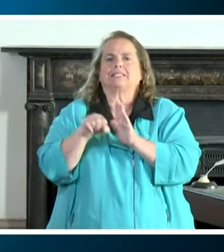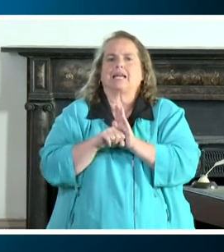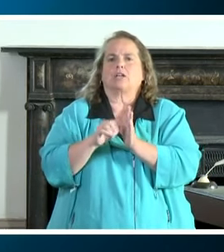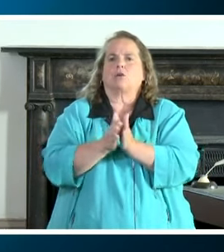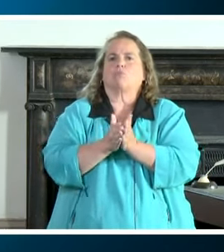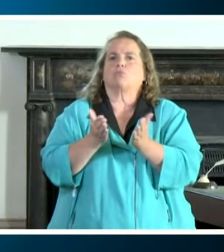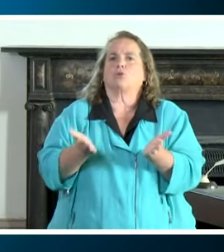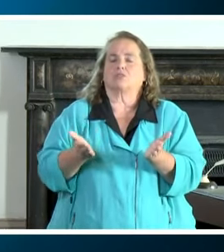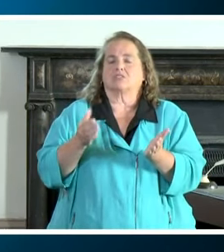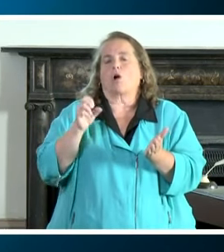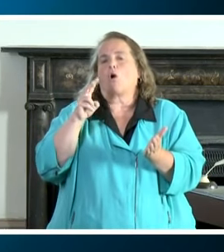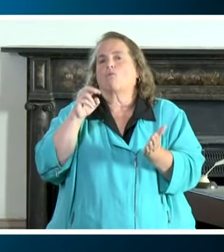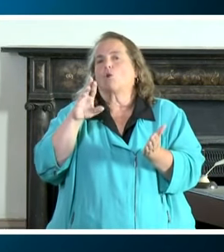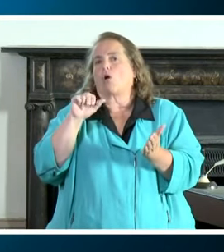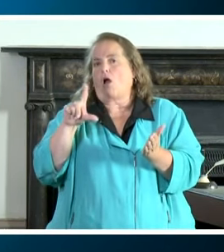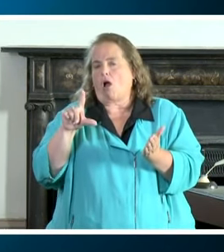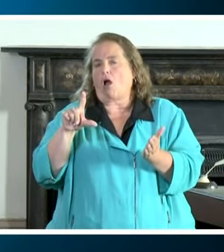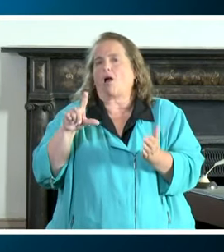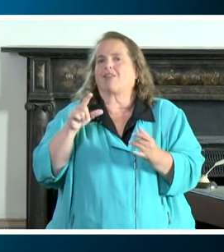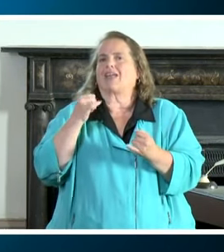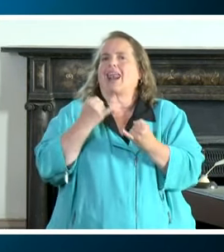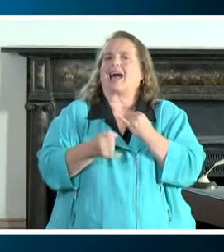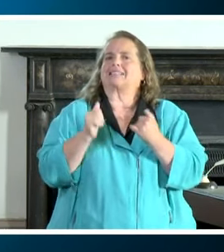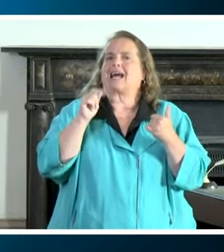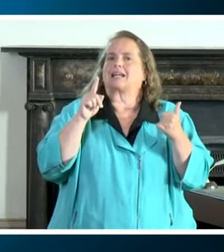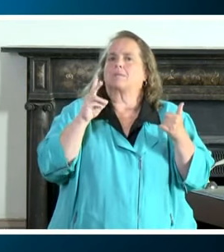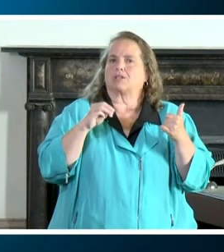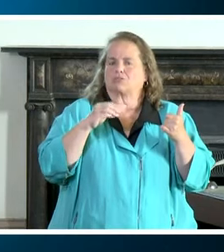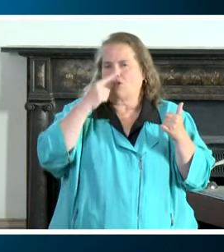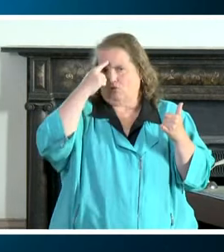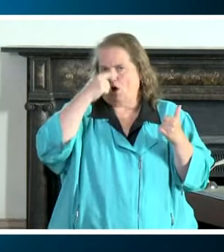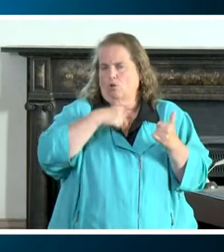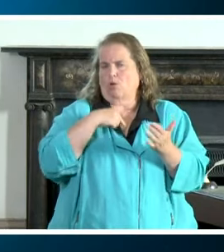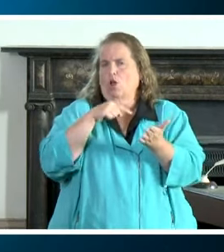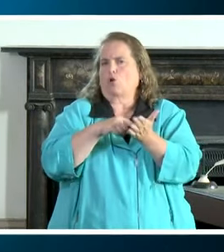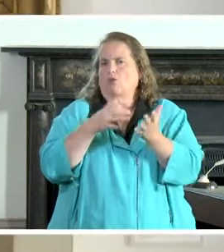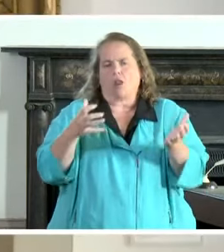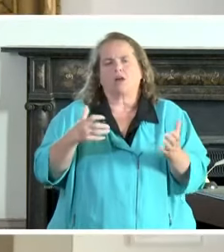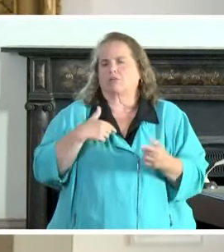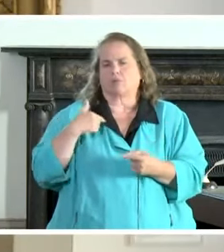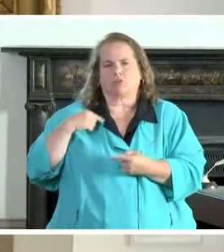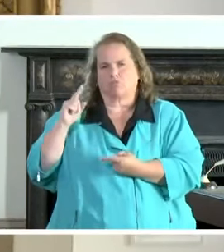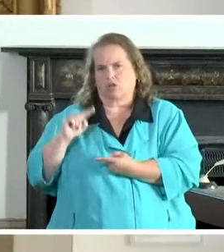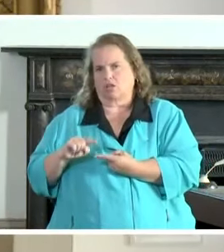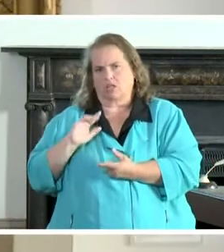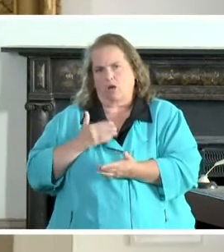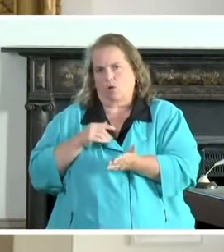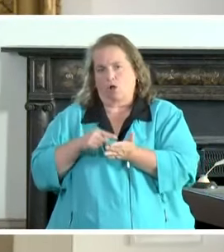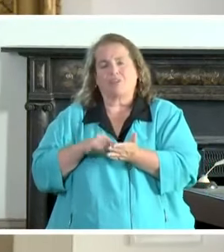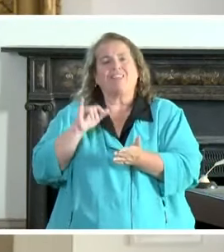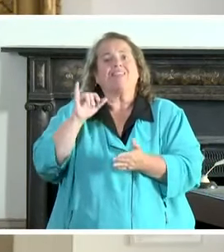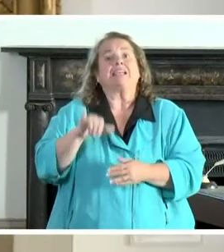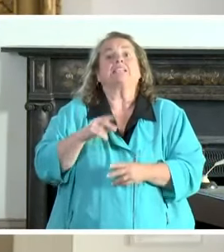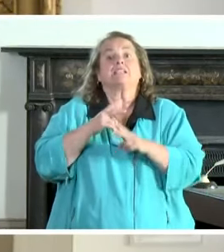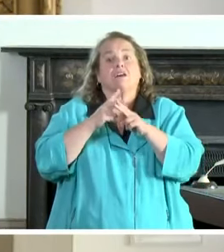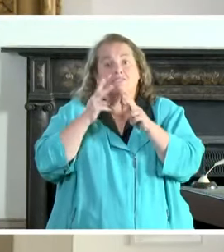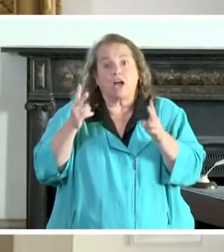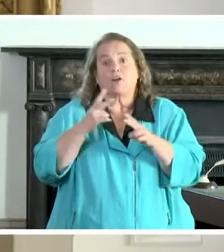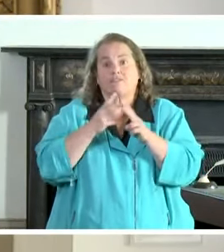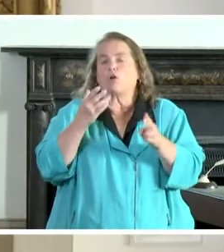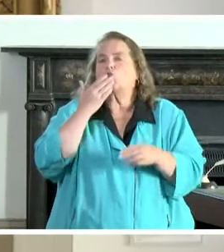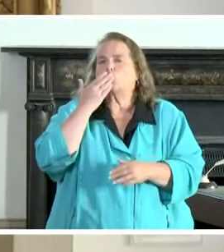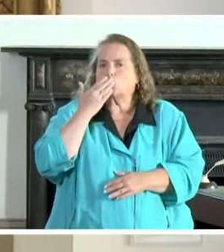overall at least the last administration thought we'd owe a lot more for this is a really good outcome for our